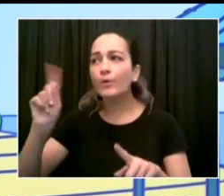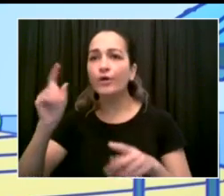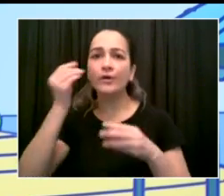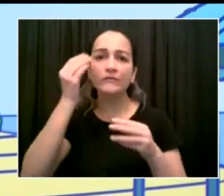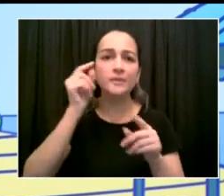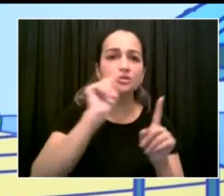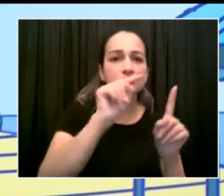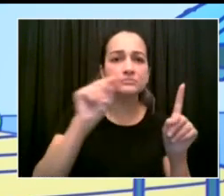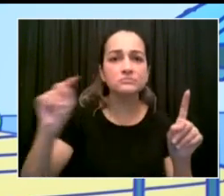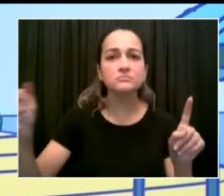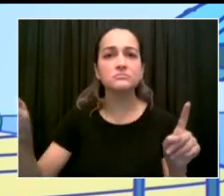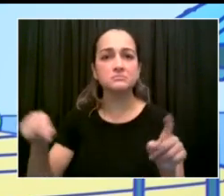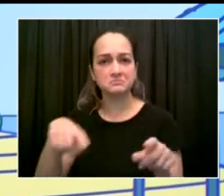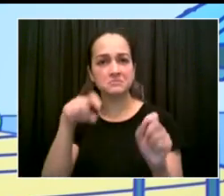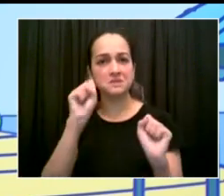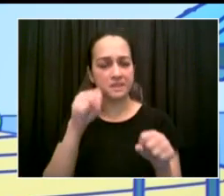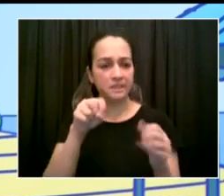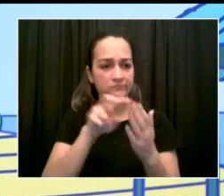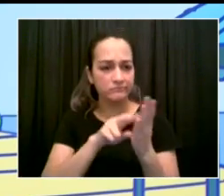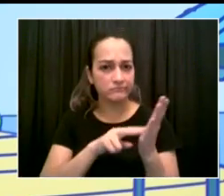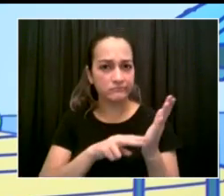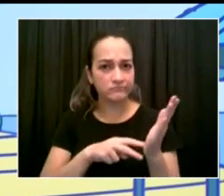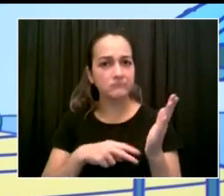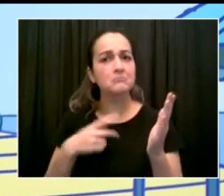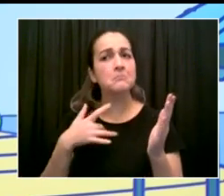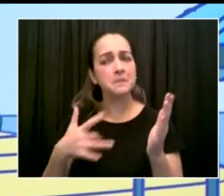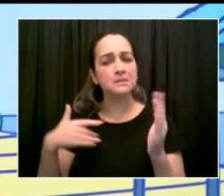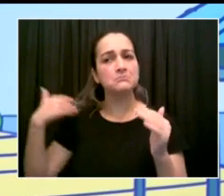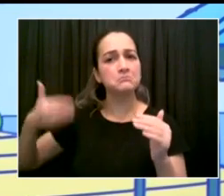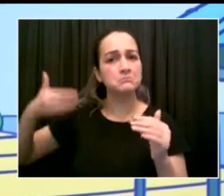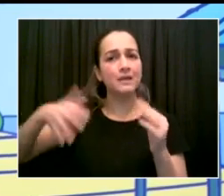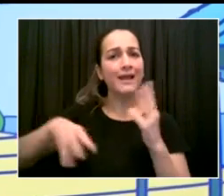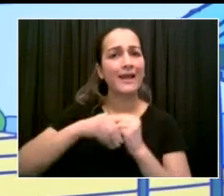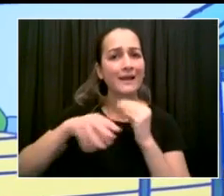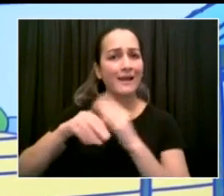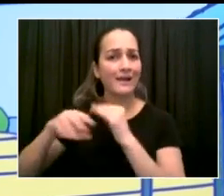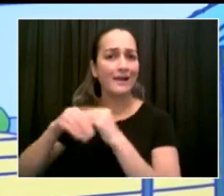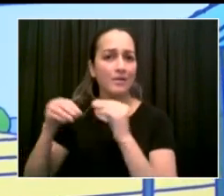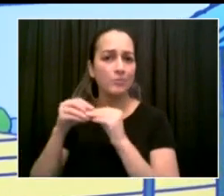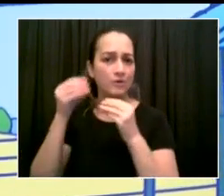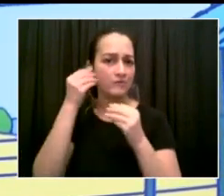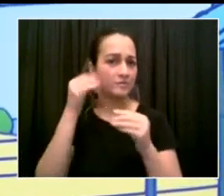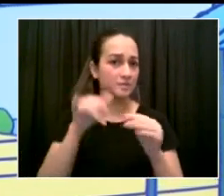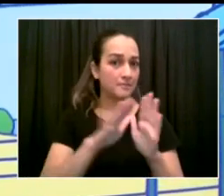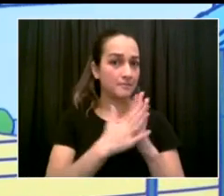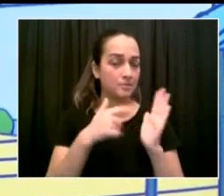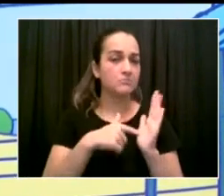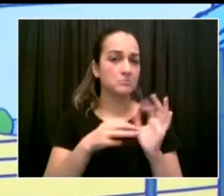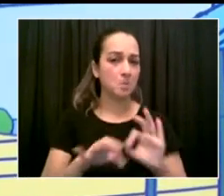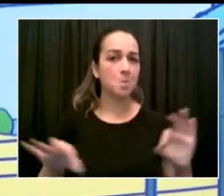information comes in. But this gives you the template, and it makes clear our commitment to health and safety.